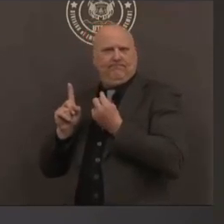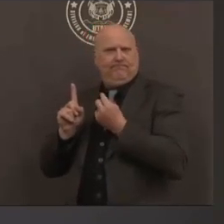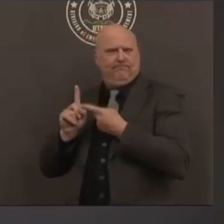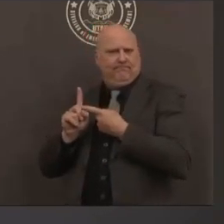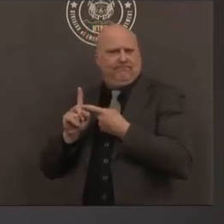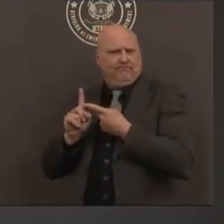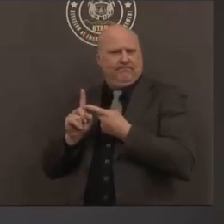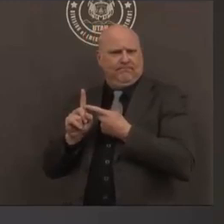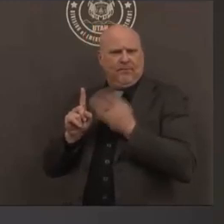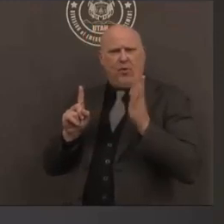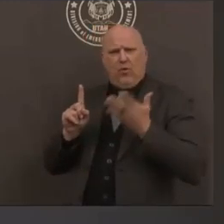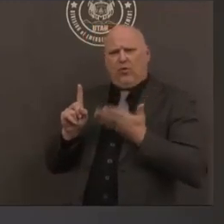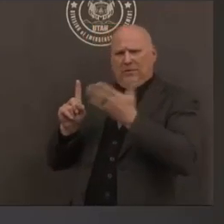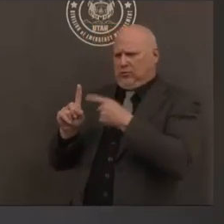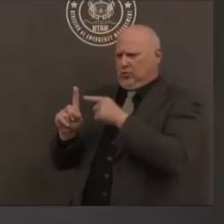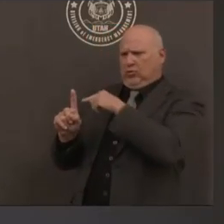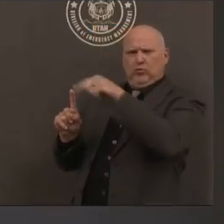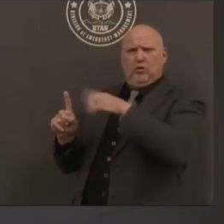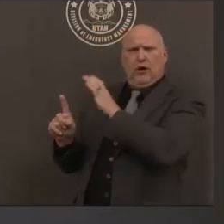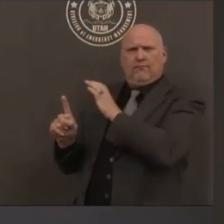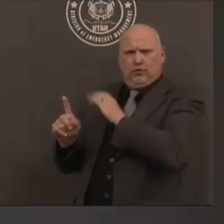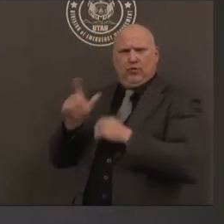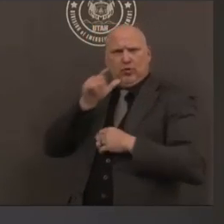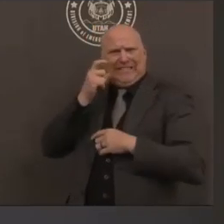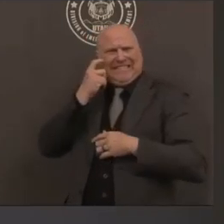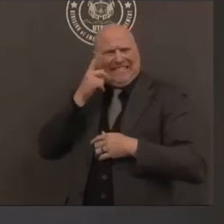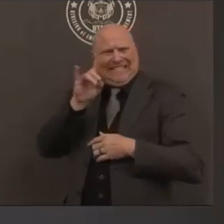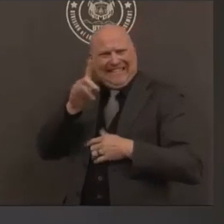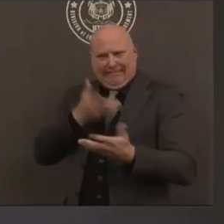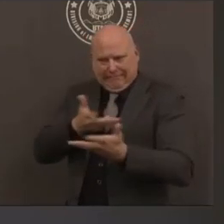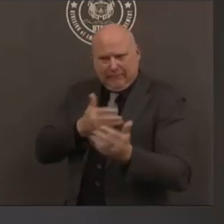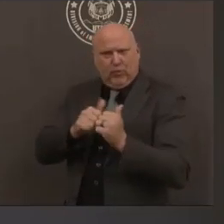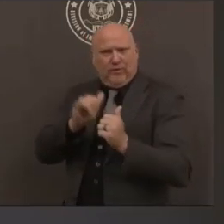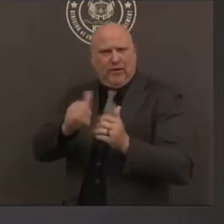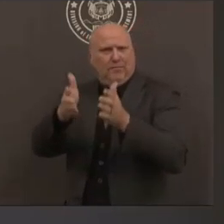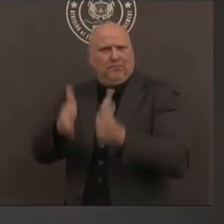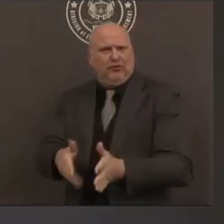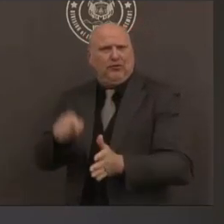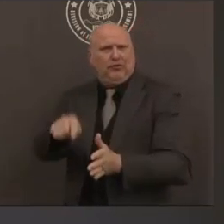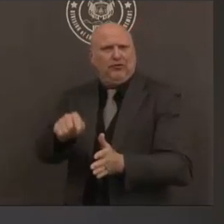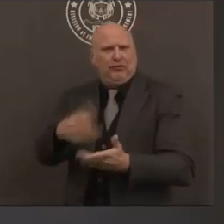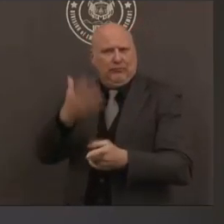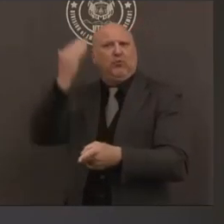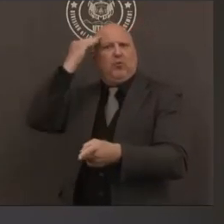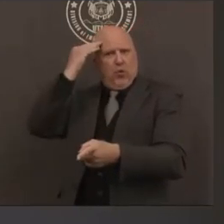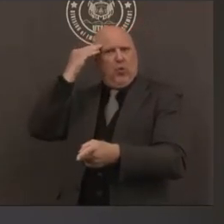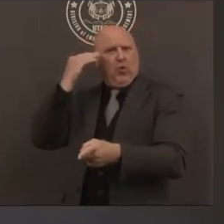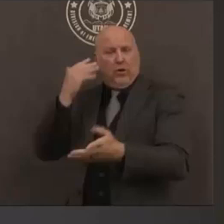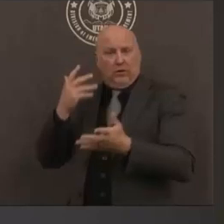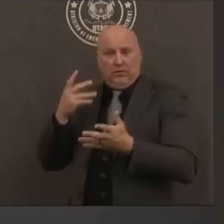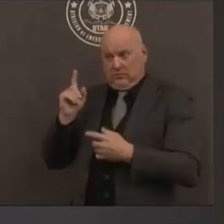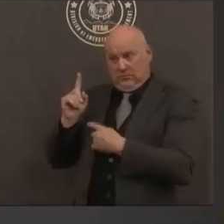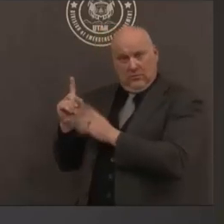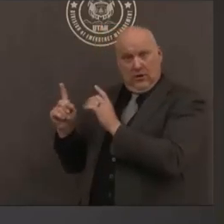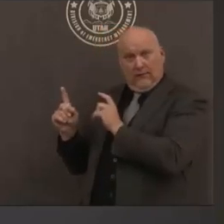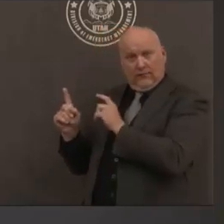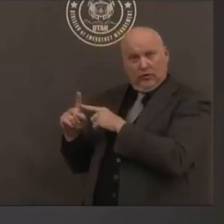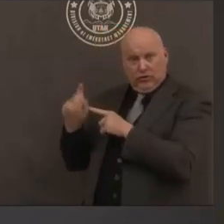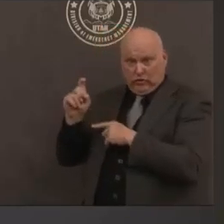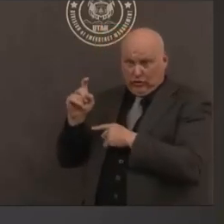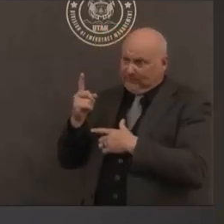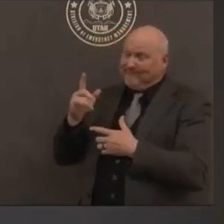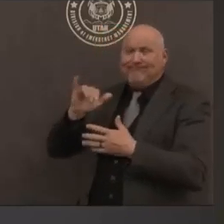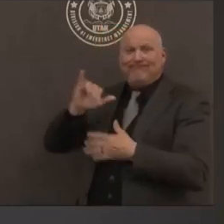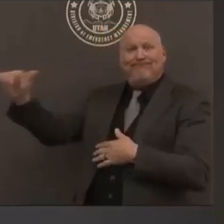recommendation to administrators who are faced with this predicament should they keep their officers our first responders